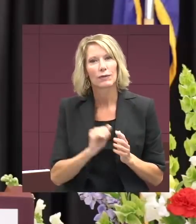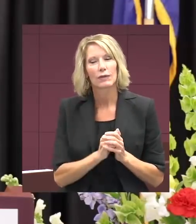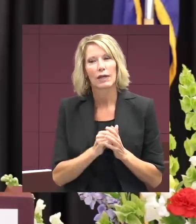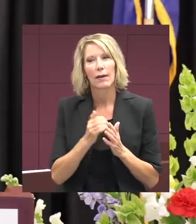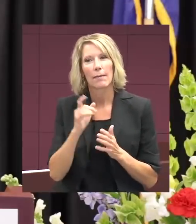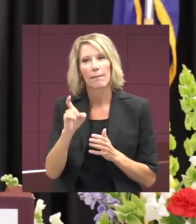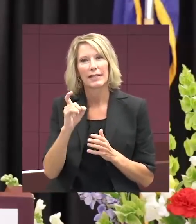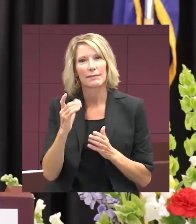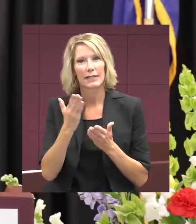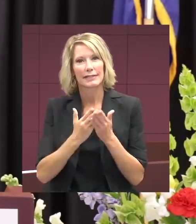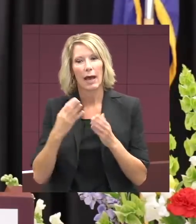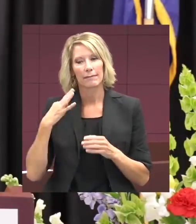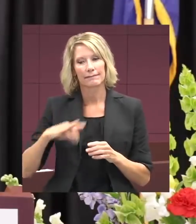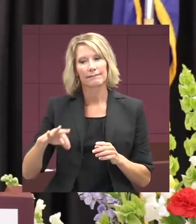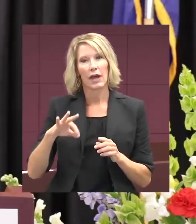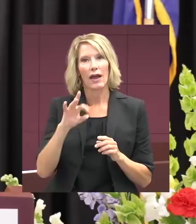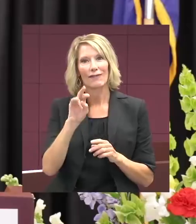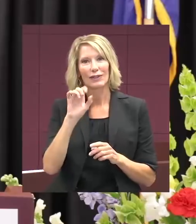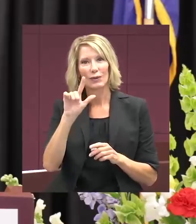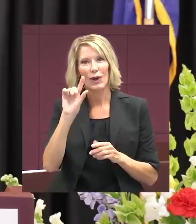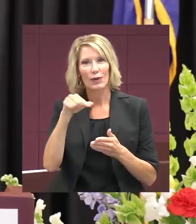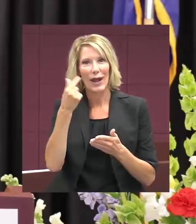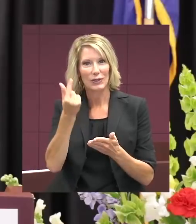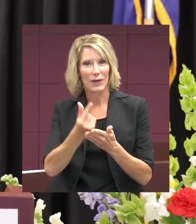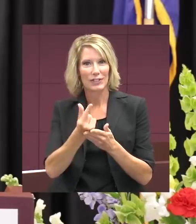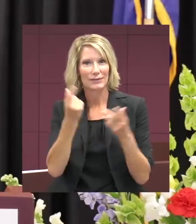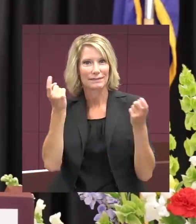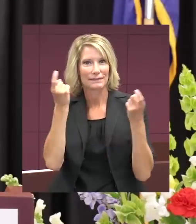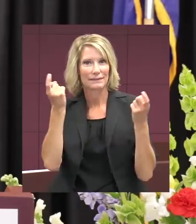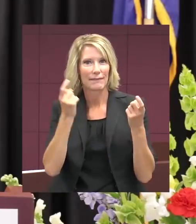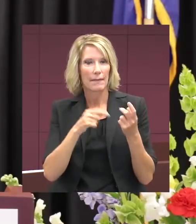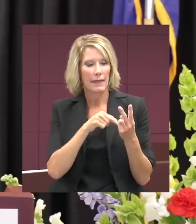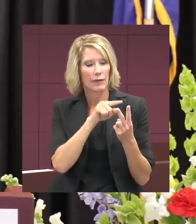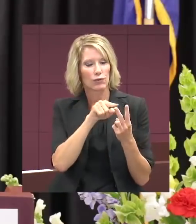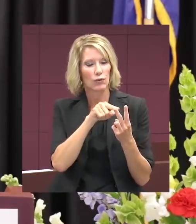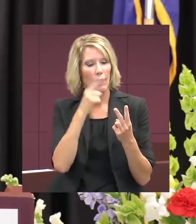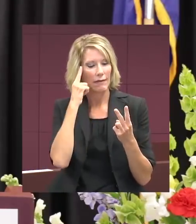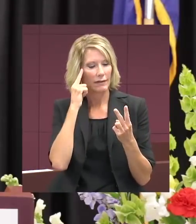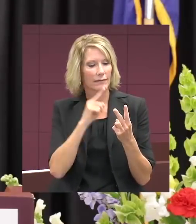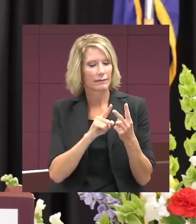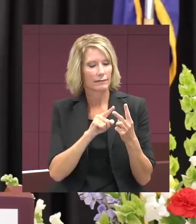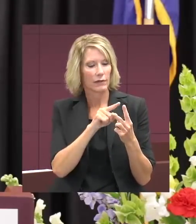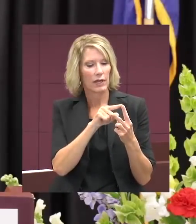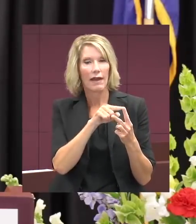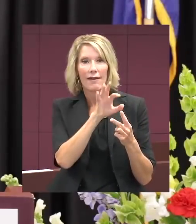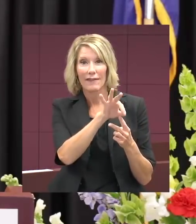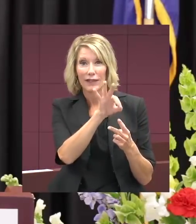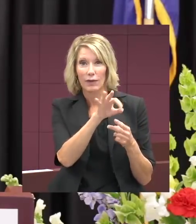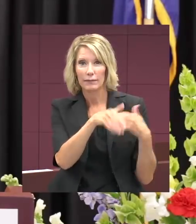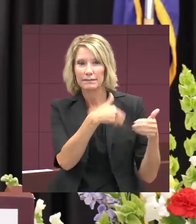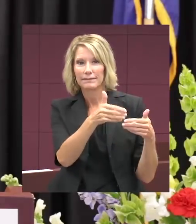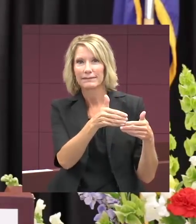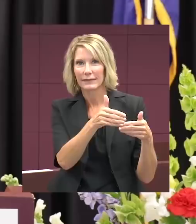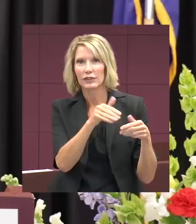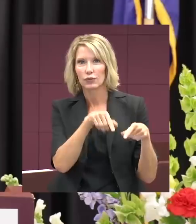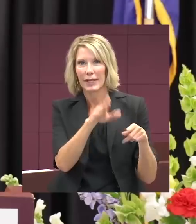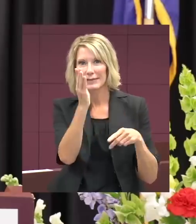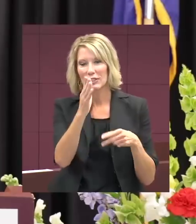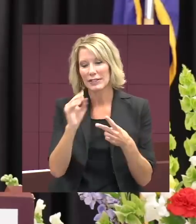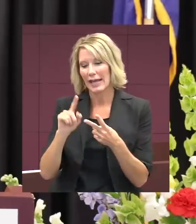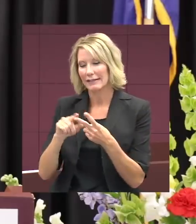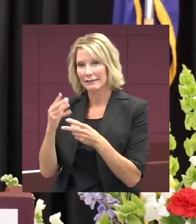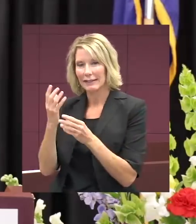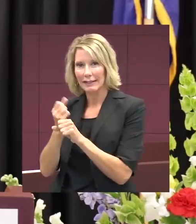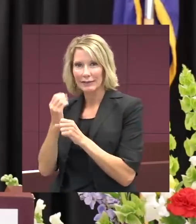be some advantages to a virtual graduation. The two top of mind are the fast forward feature during speeches and grabbing